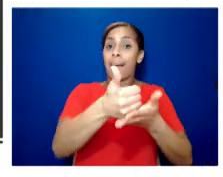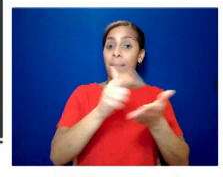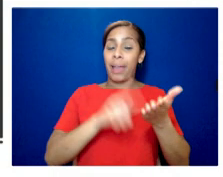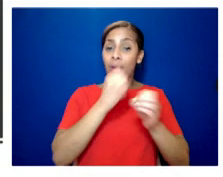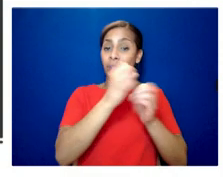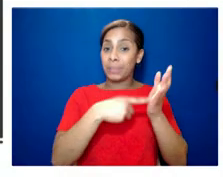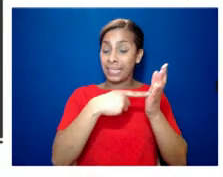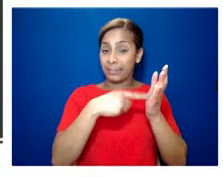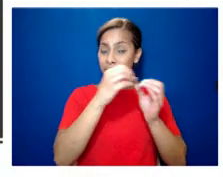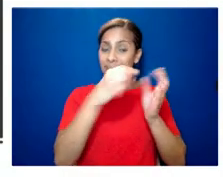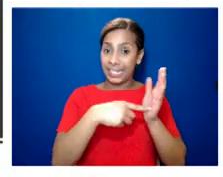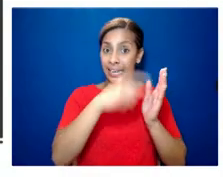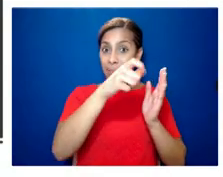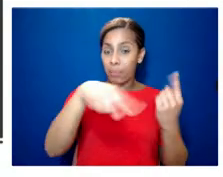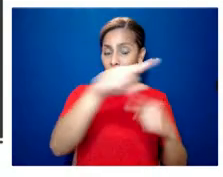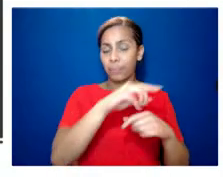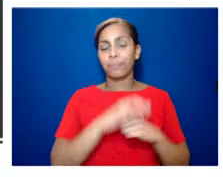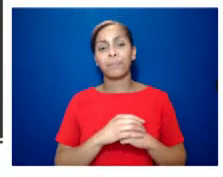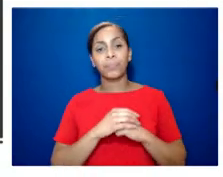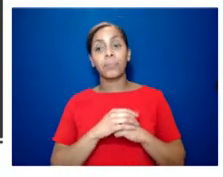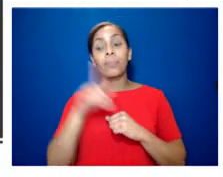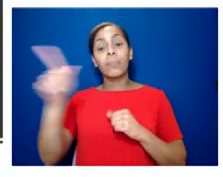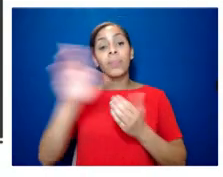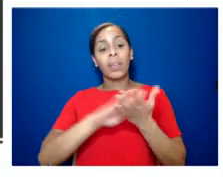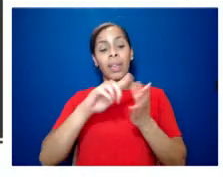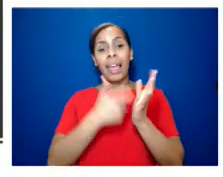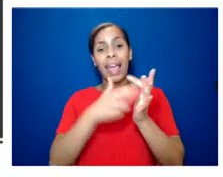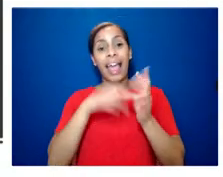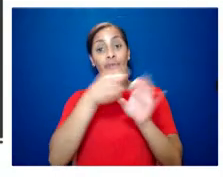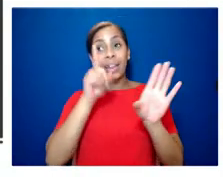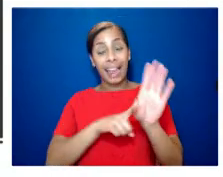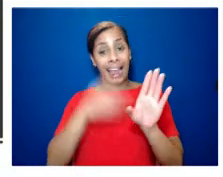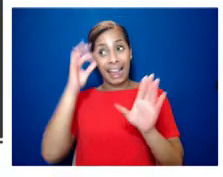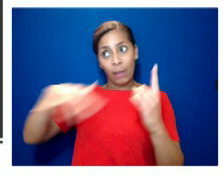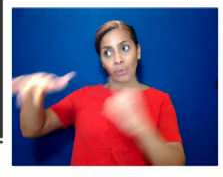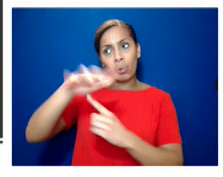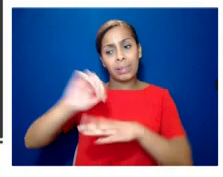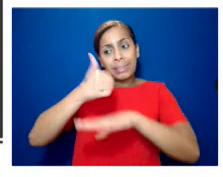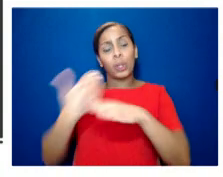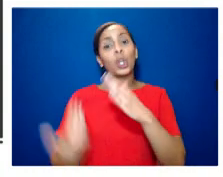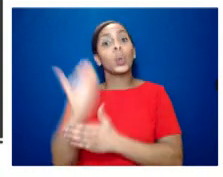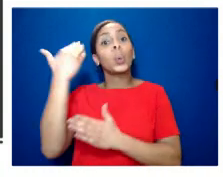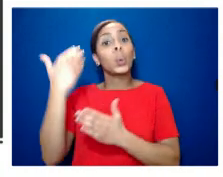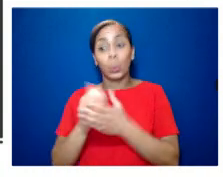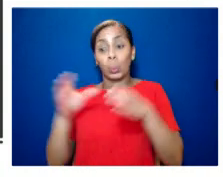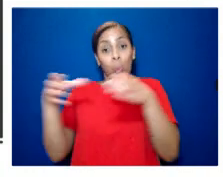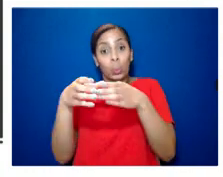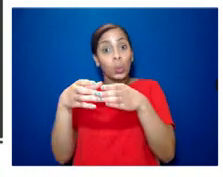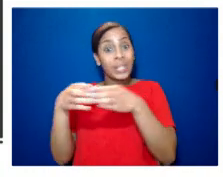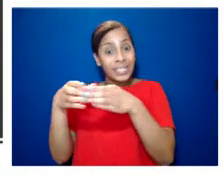harangay council was one of these they had a newly created lesbian and gay unit and the unit launched a campaign called positive images